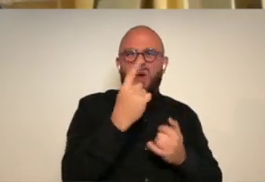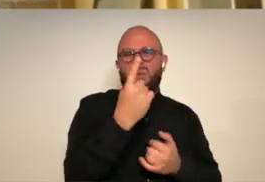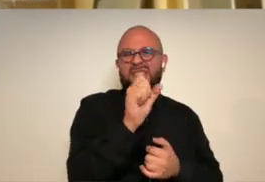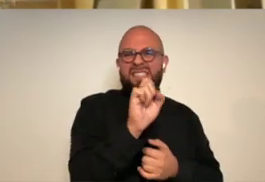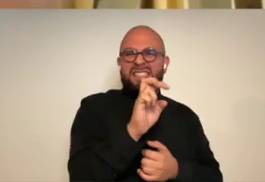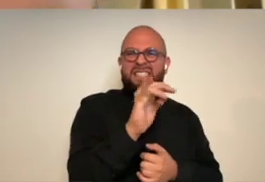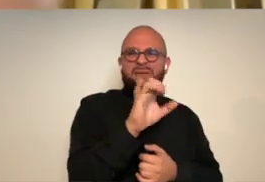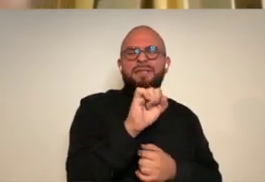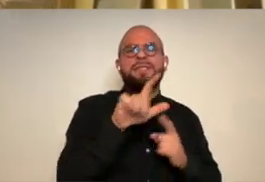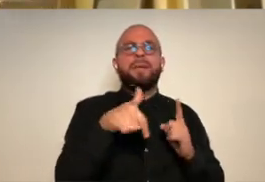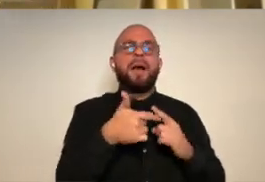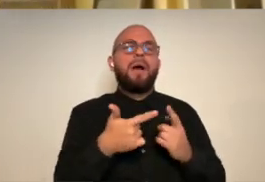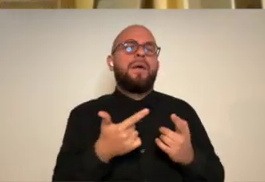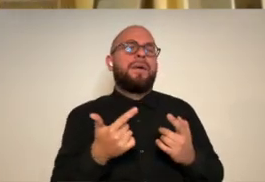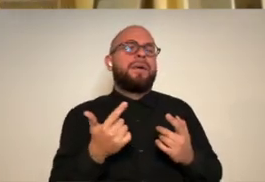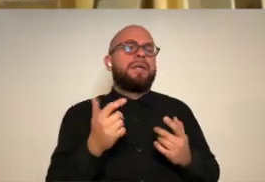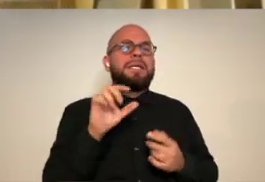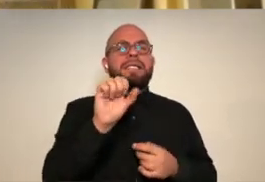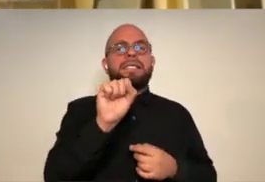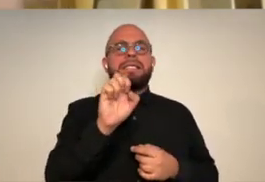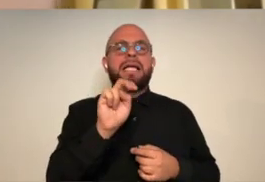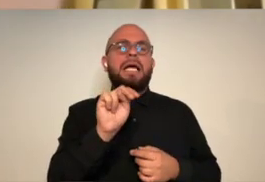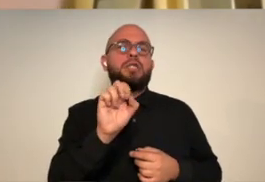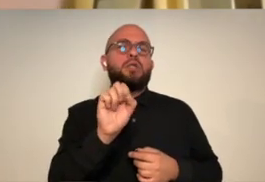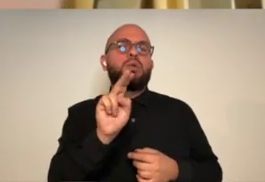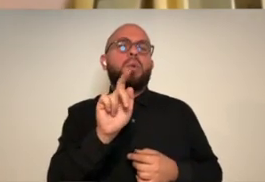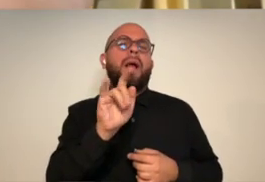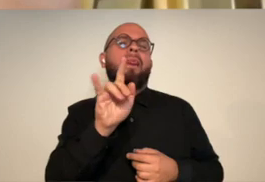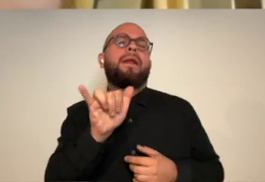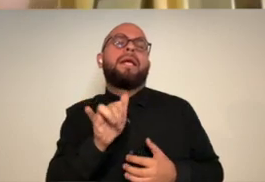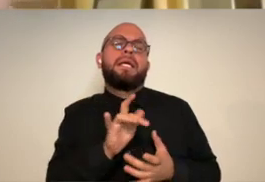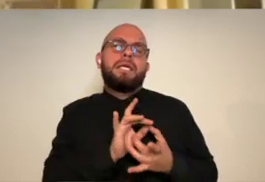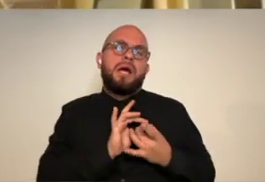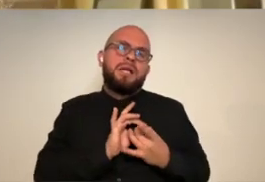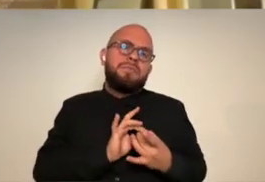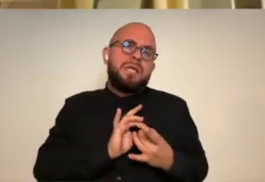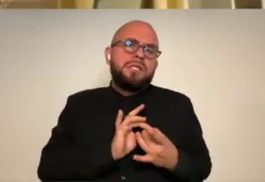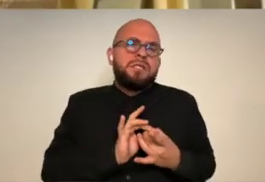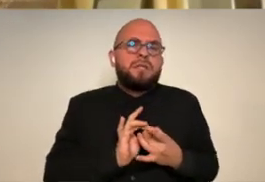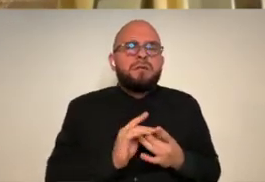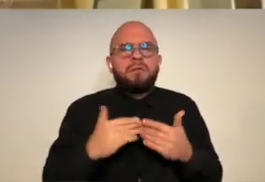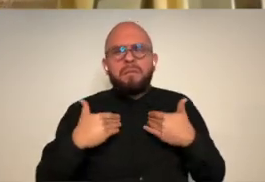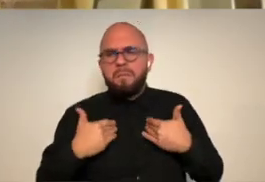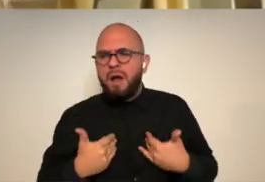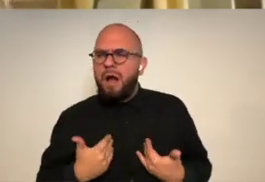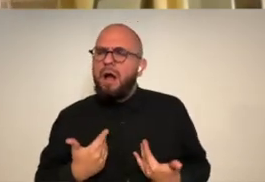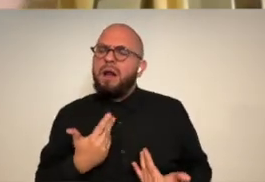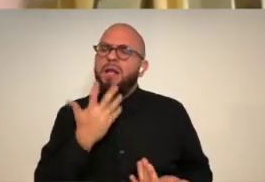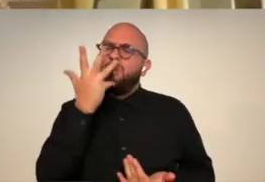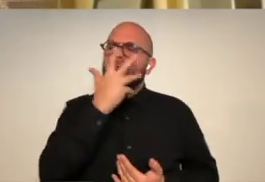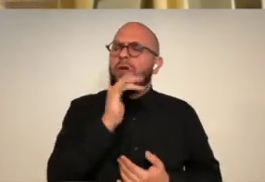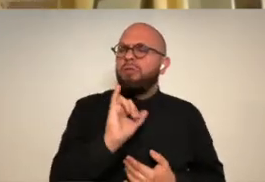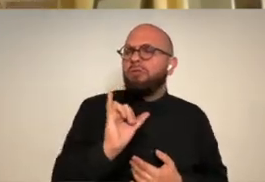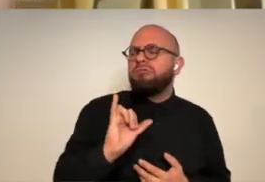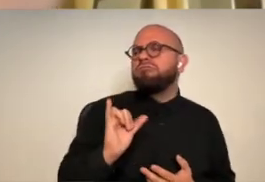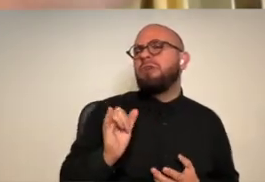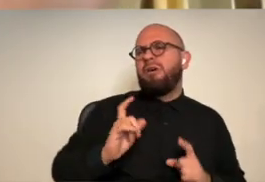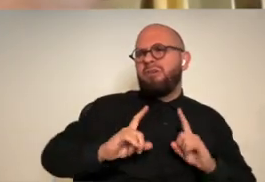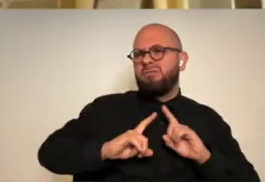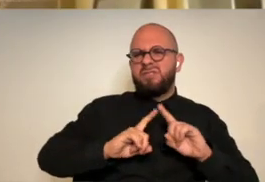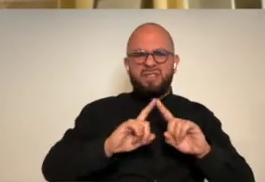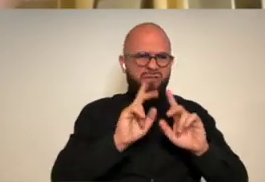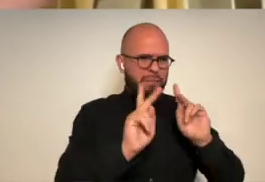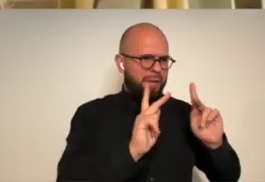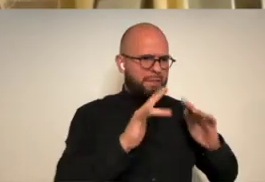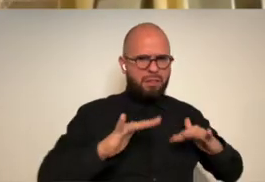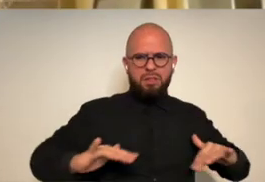is about sensuality and bodies and and not necessarily sexuality but like intimacy what is